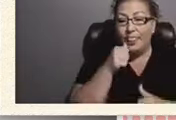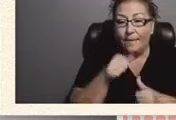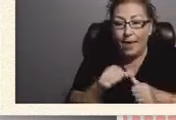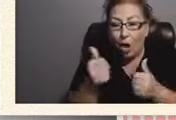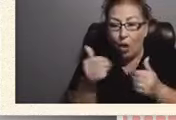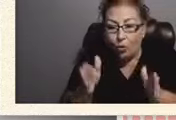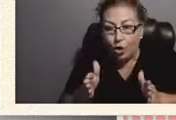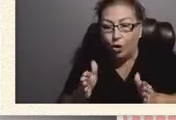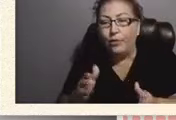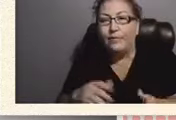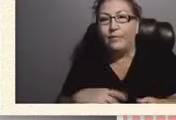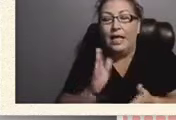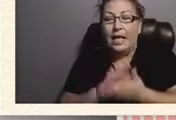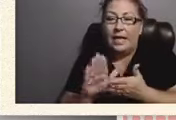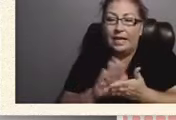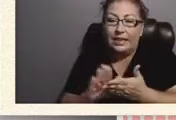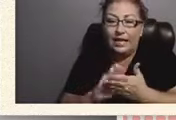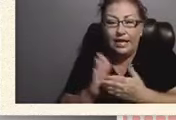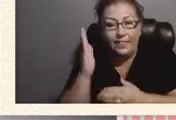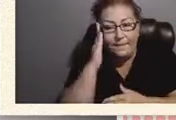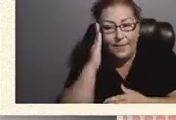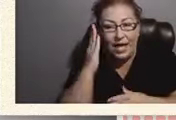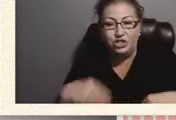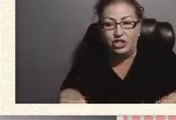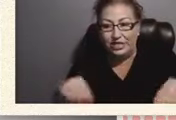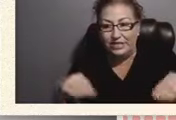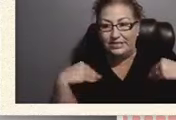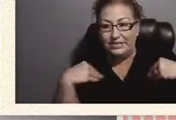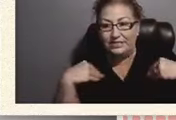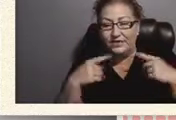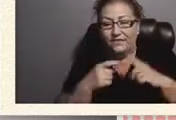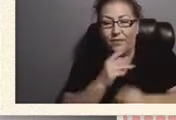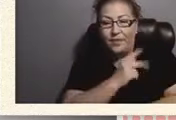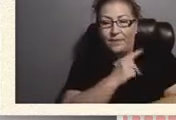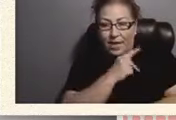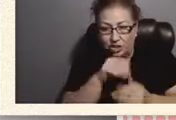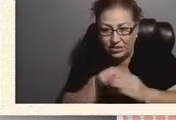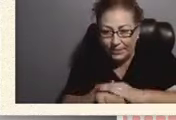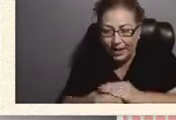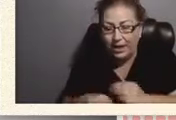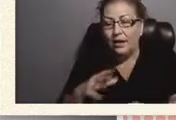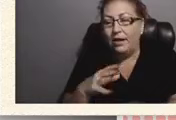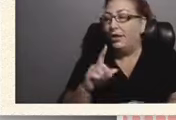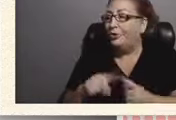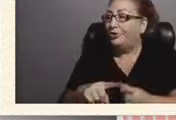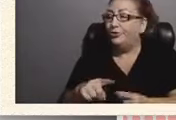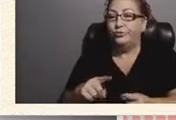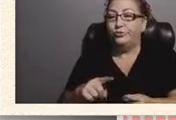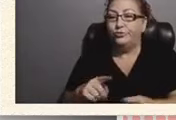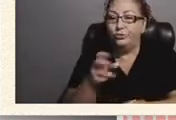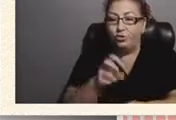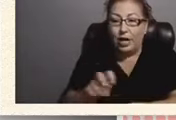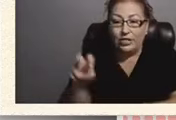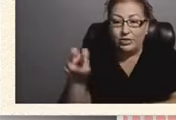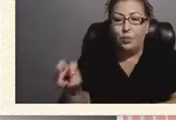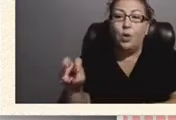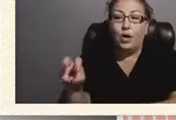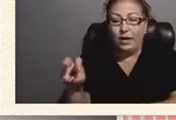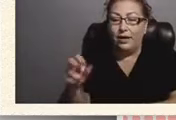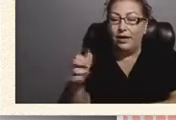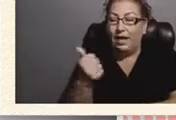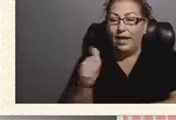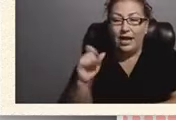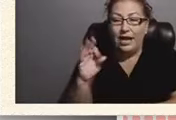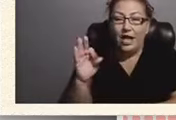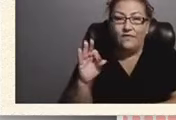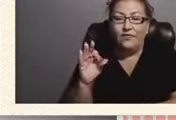cleaning the bed sheets from the patients coming in to transporting any of the blood work